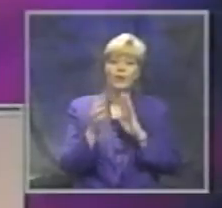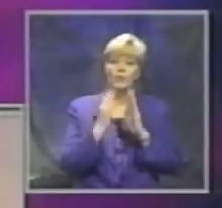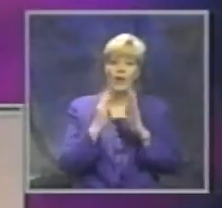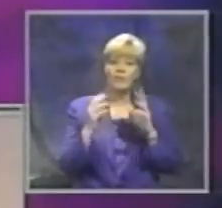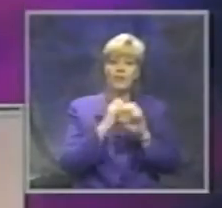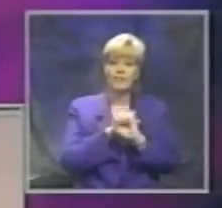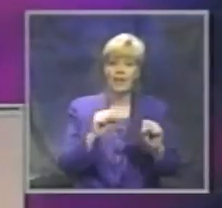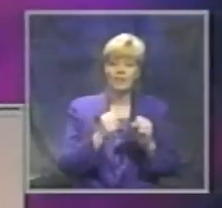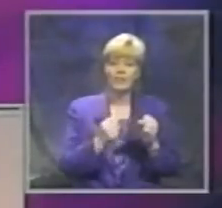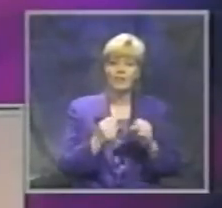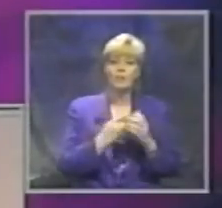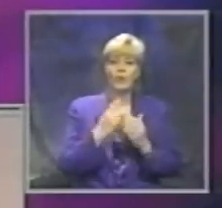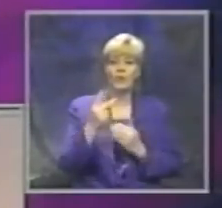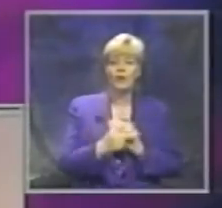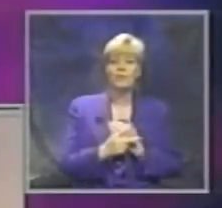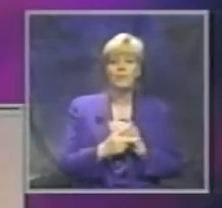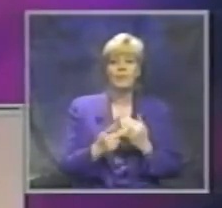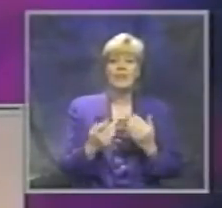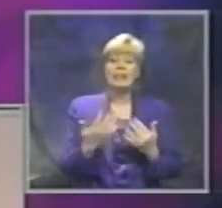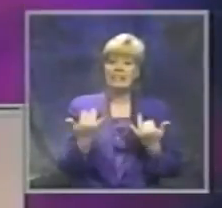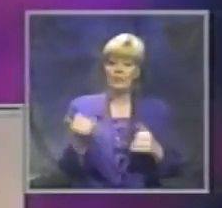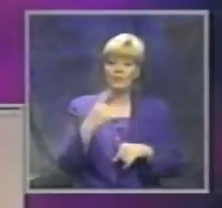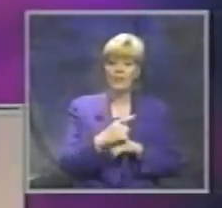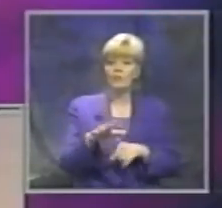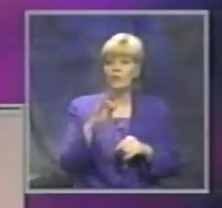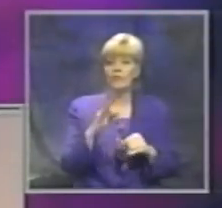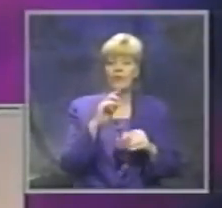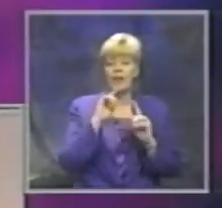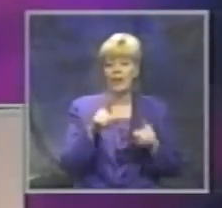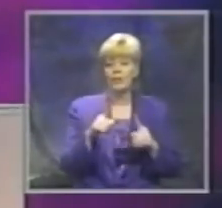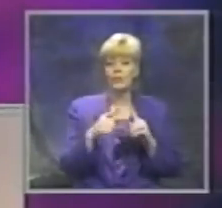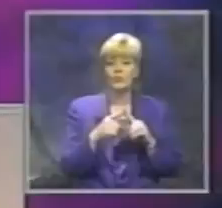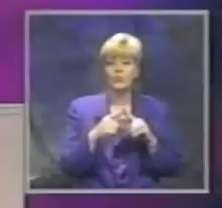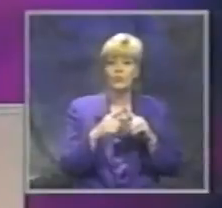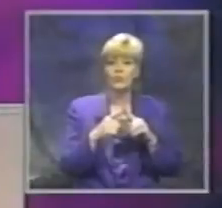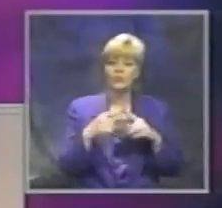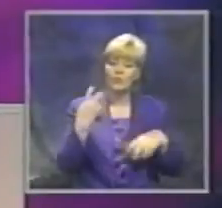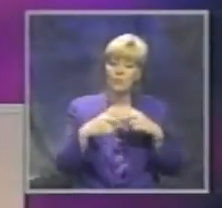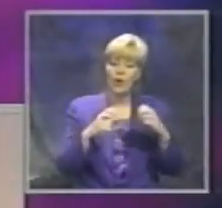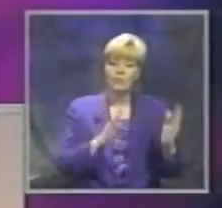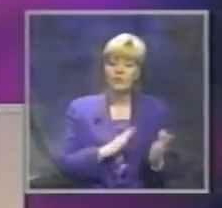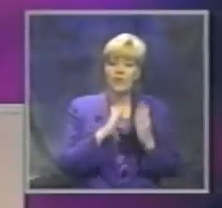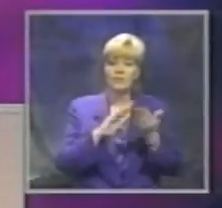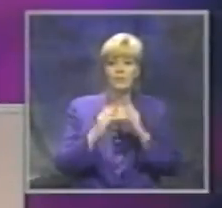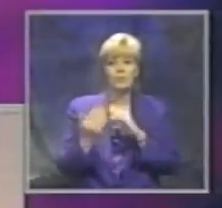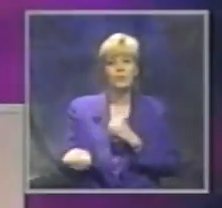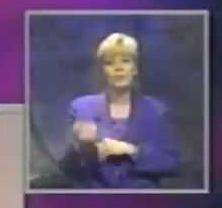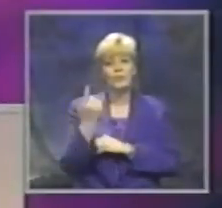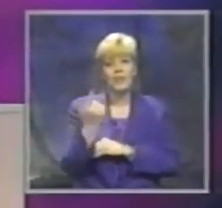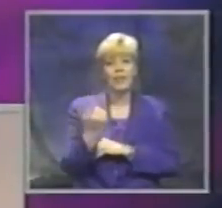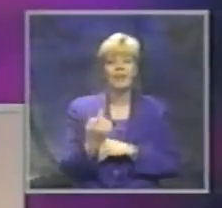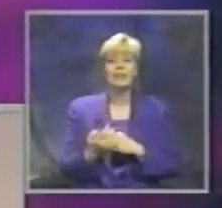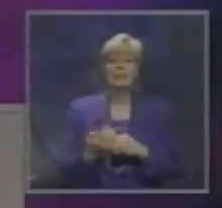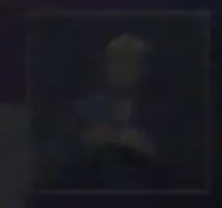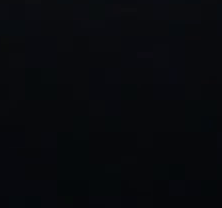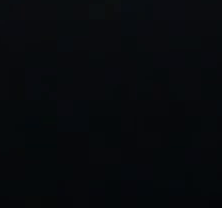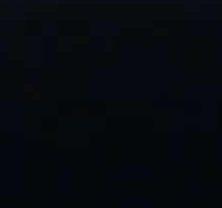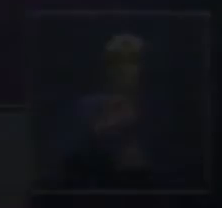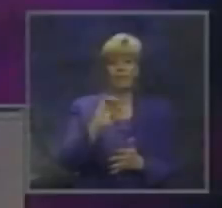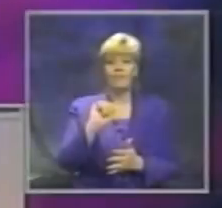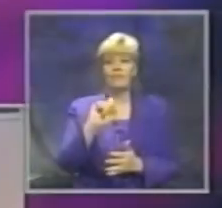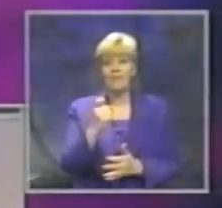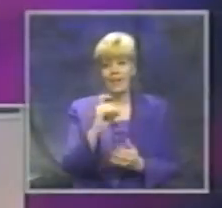today's broadcast is to find solutions to the crisis facing our communities today, the rising number of traffic-related injuries.